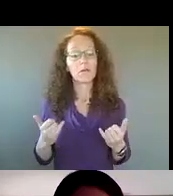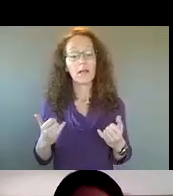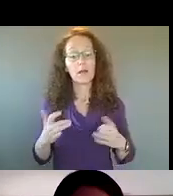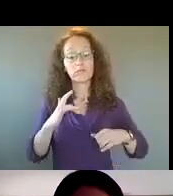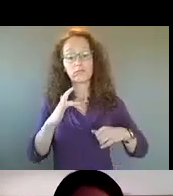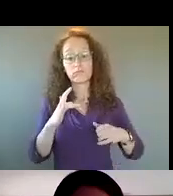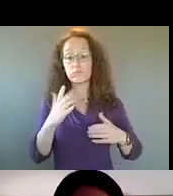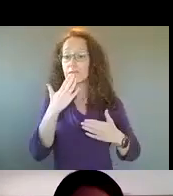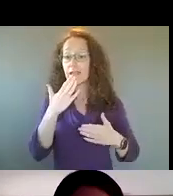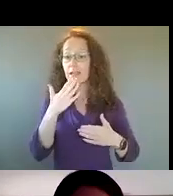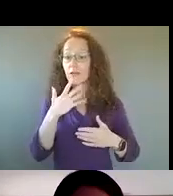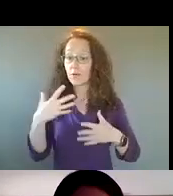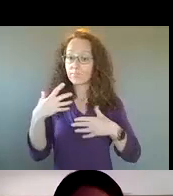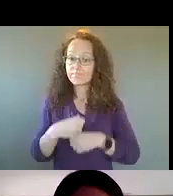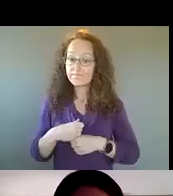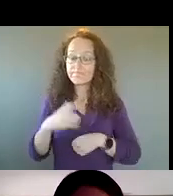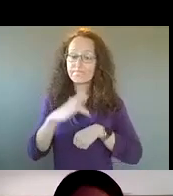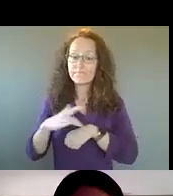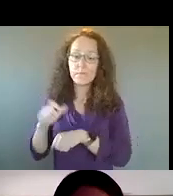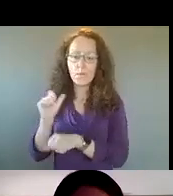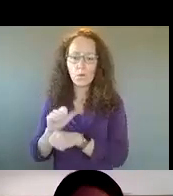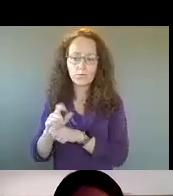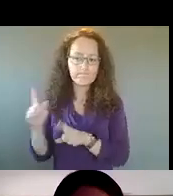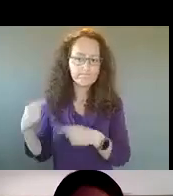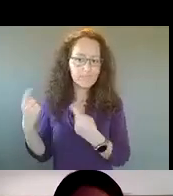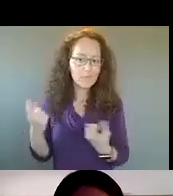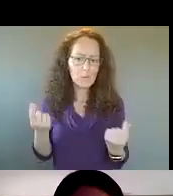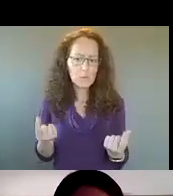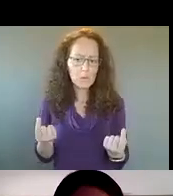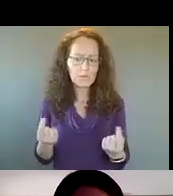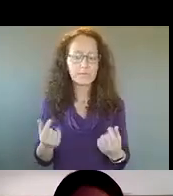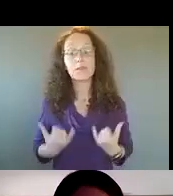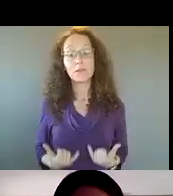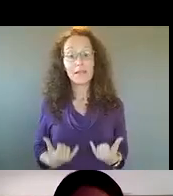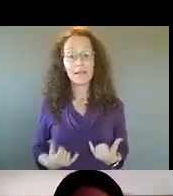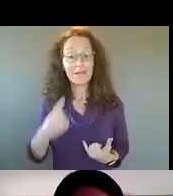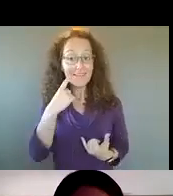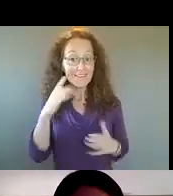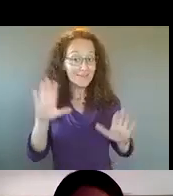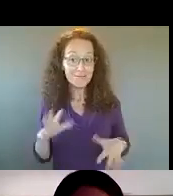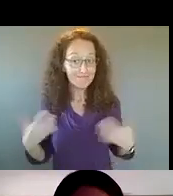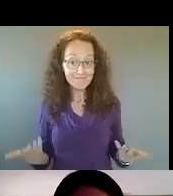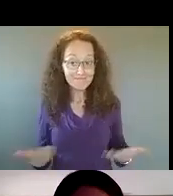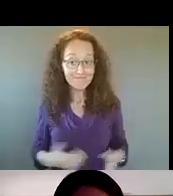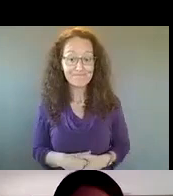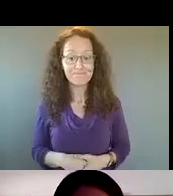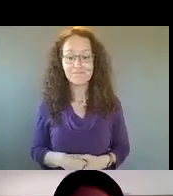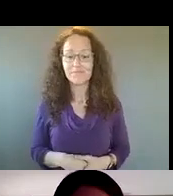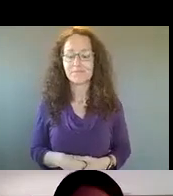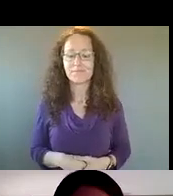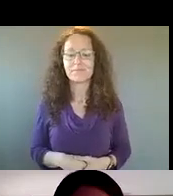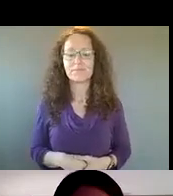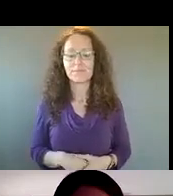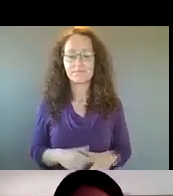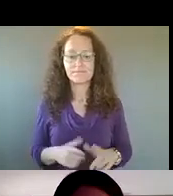about where some of the work is at. Um, and now I think it would be great if we could, um, turn